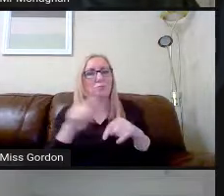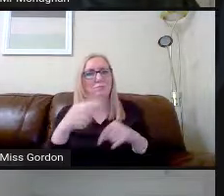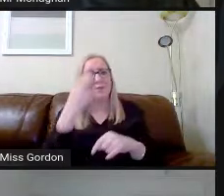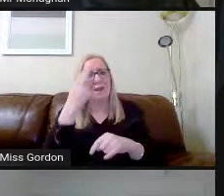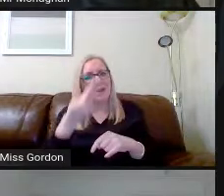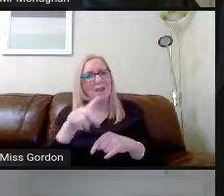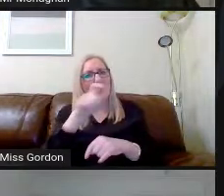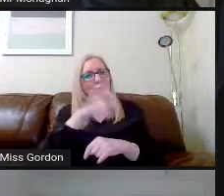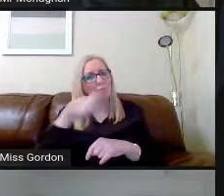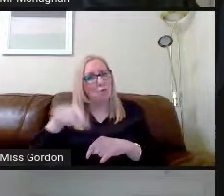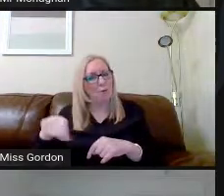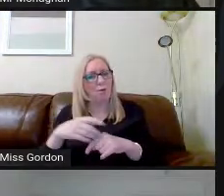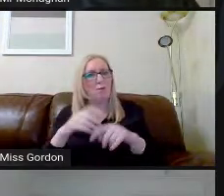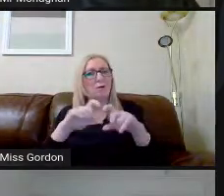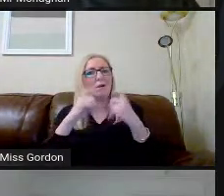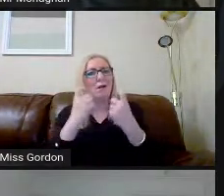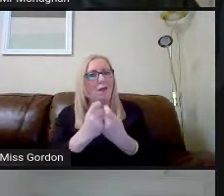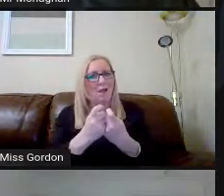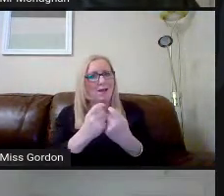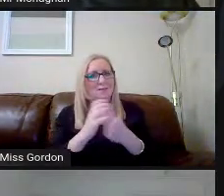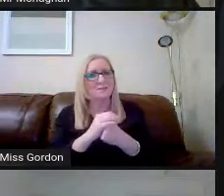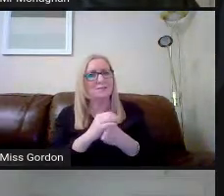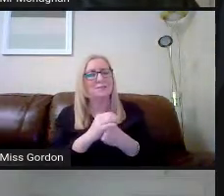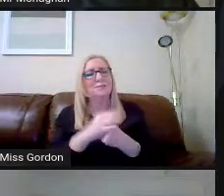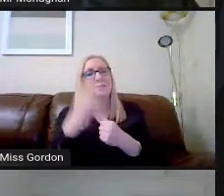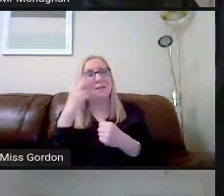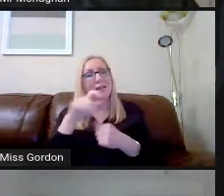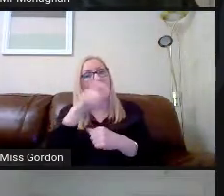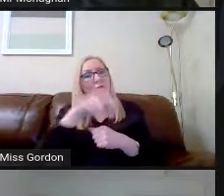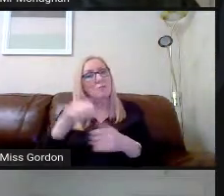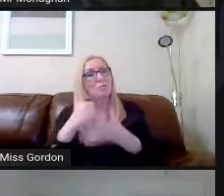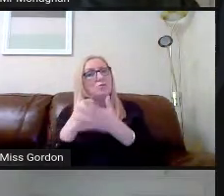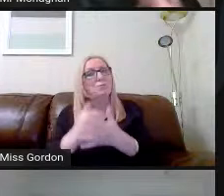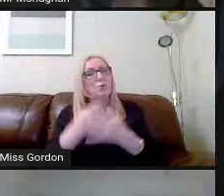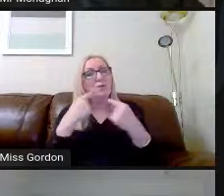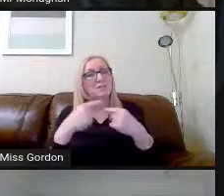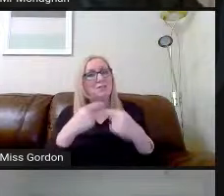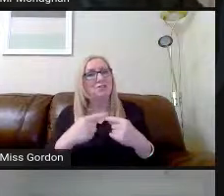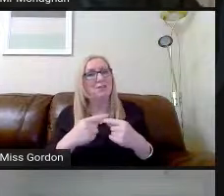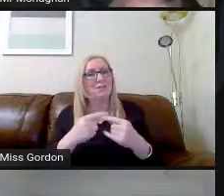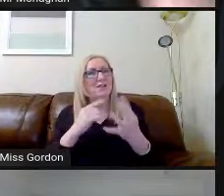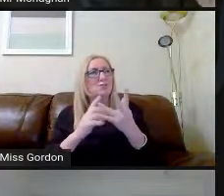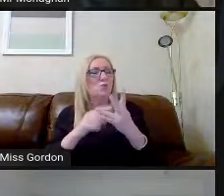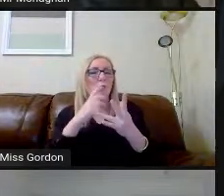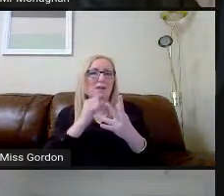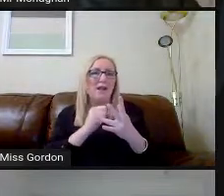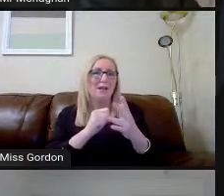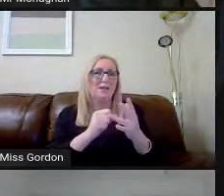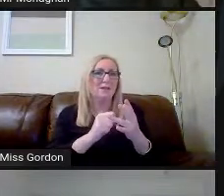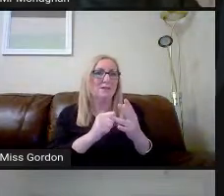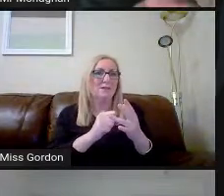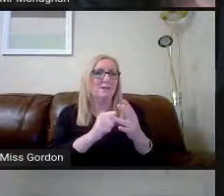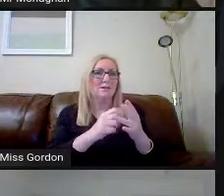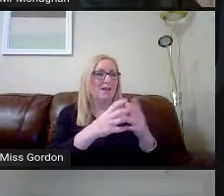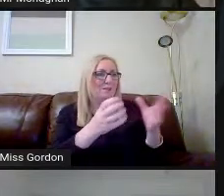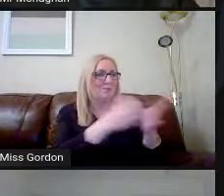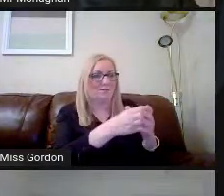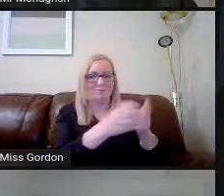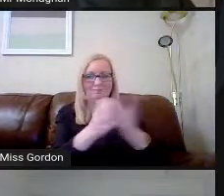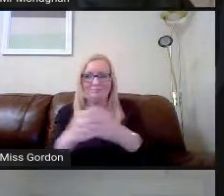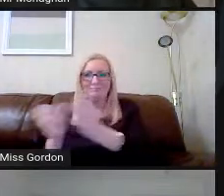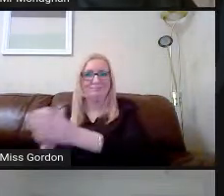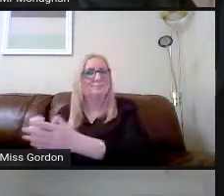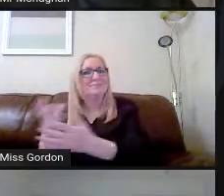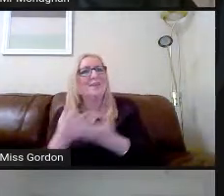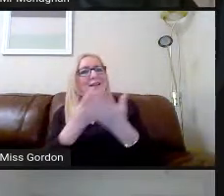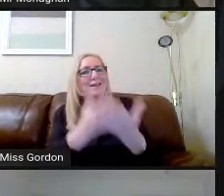of pupil, the class, name of pupil support teacher. And that's just so that we can group them together and give those options to the pupil support